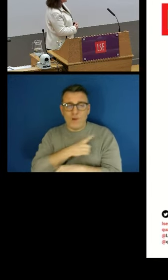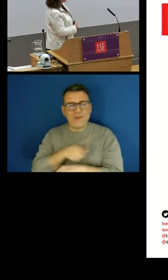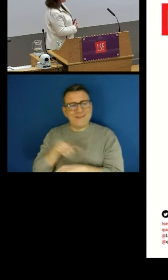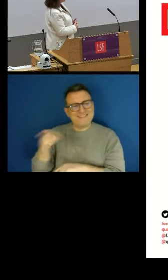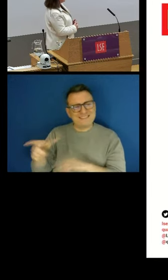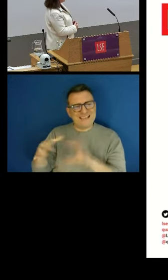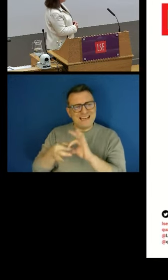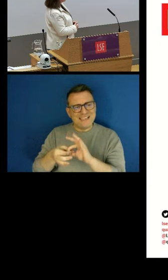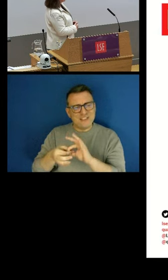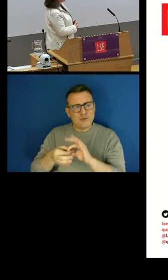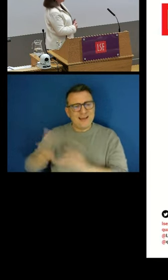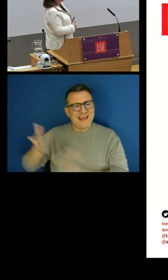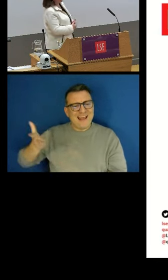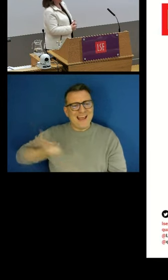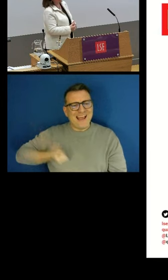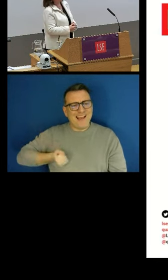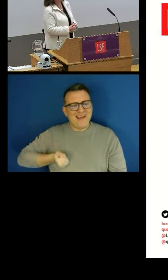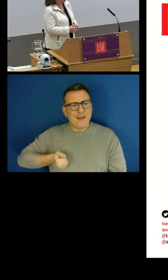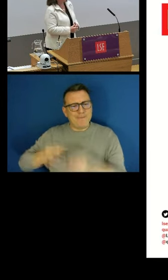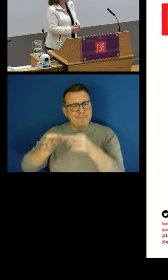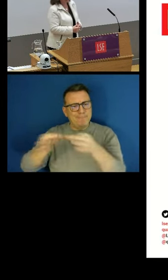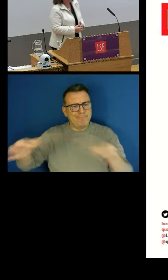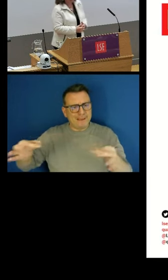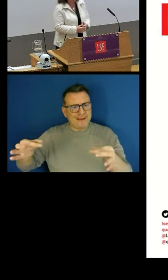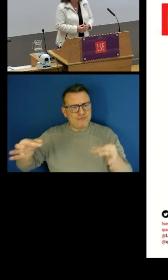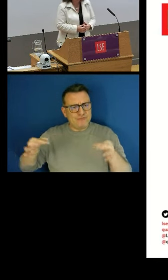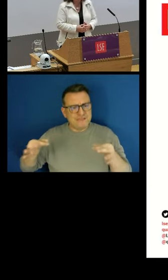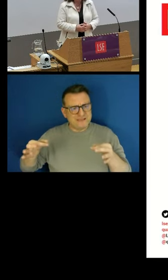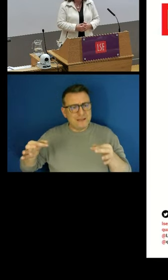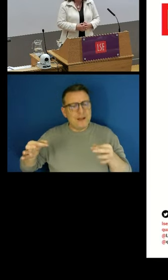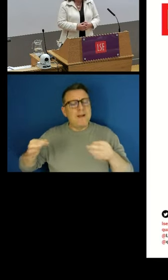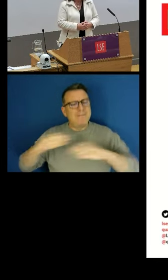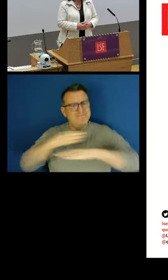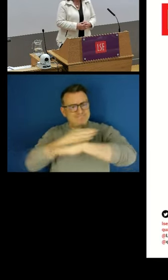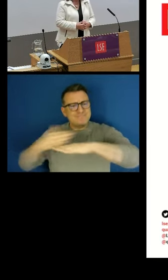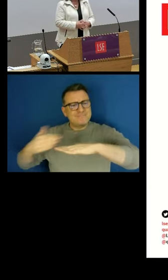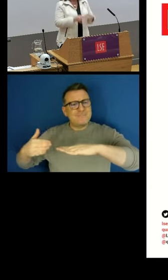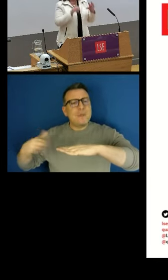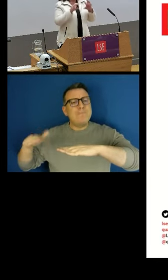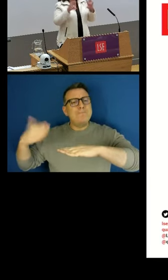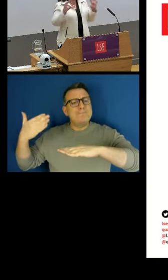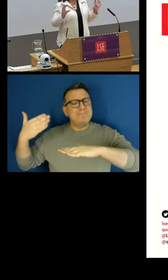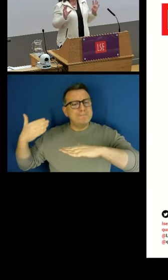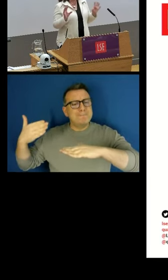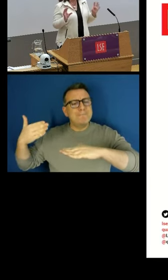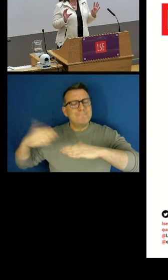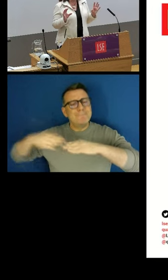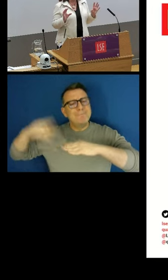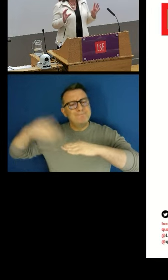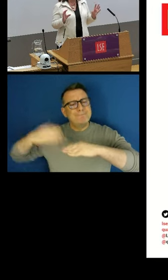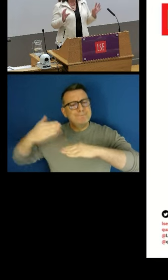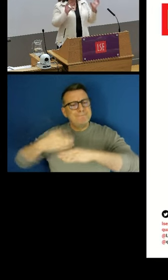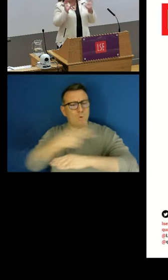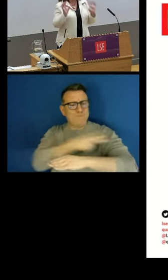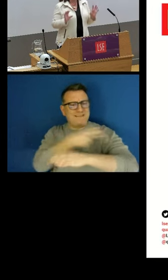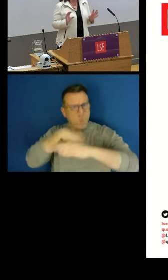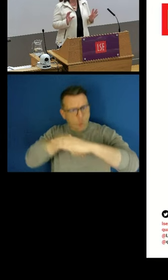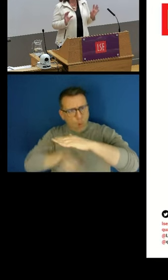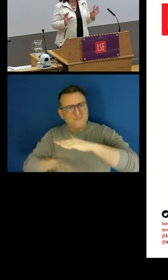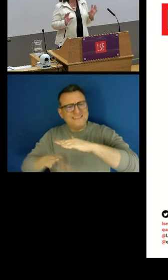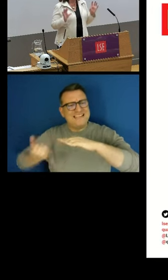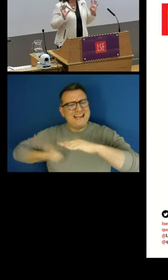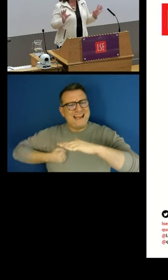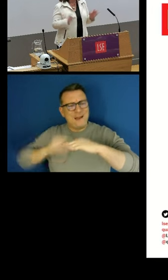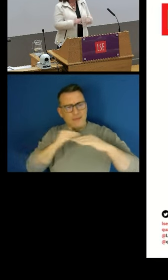cutoff lines. That's where we have the most people underneath the income cutoff line. But when you look at individual regions, this is somewhat